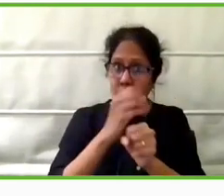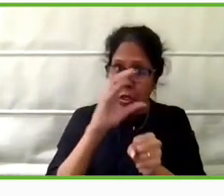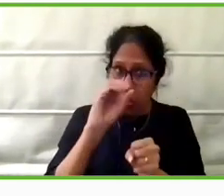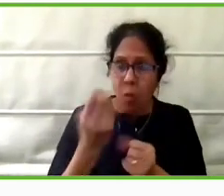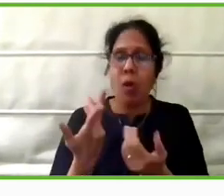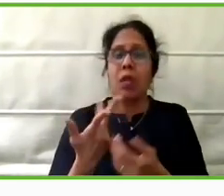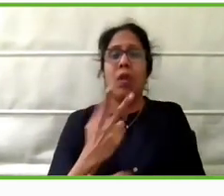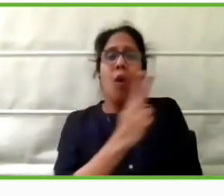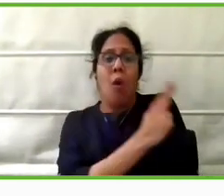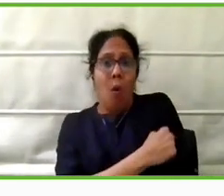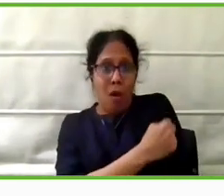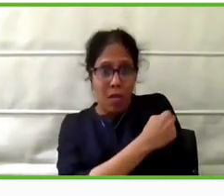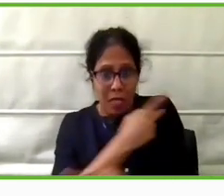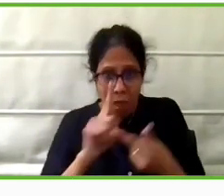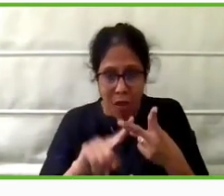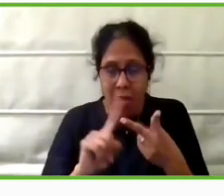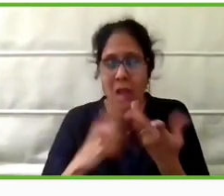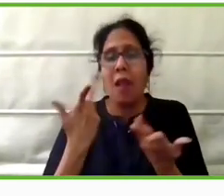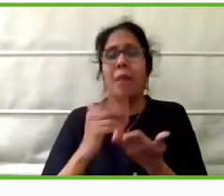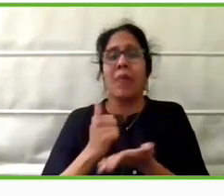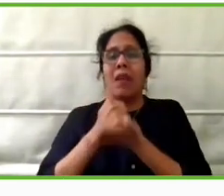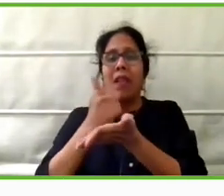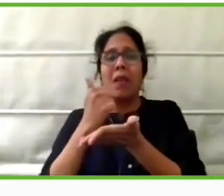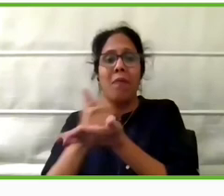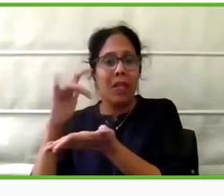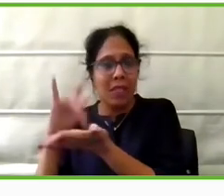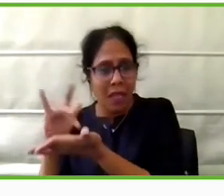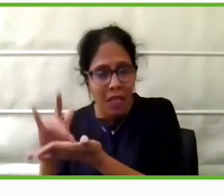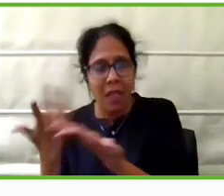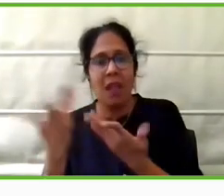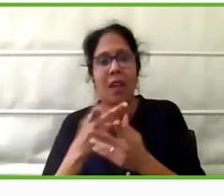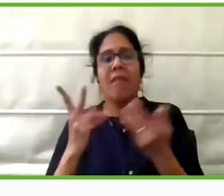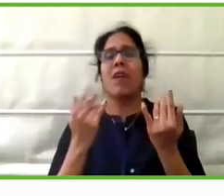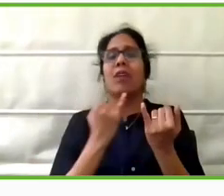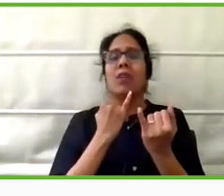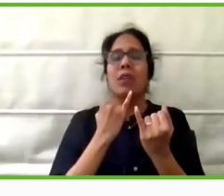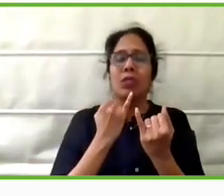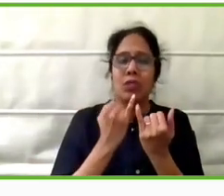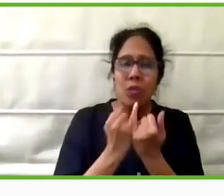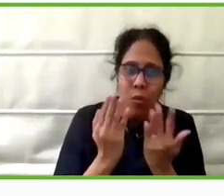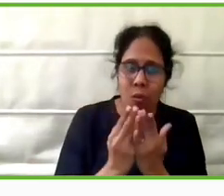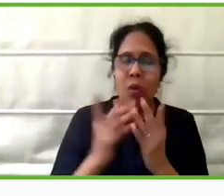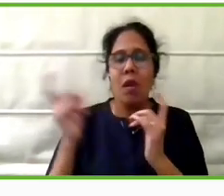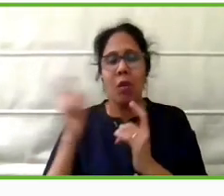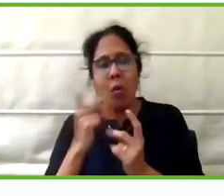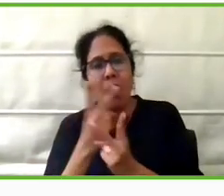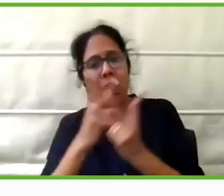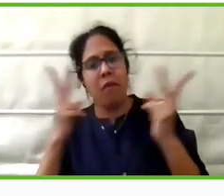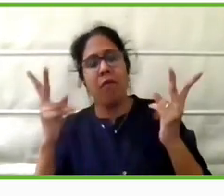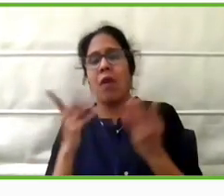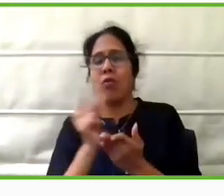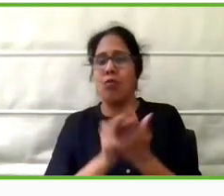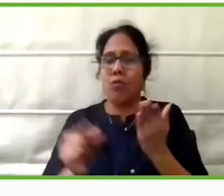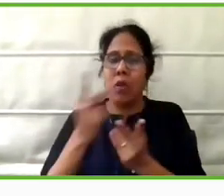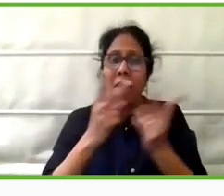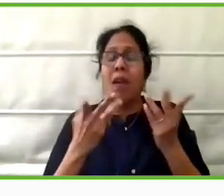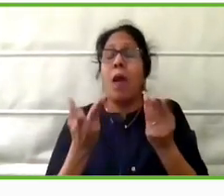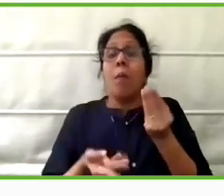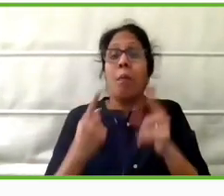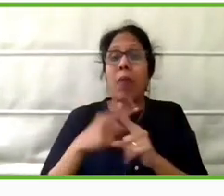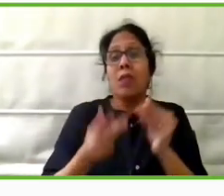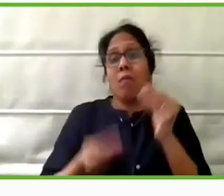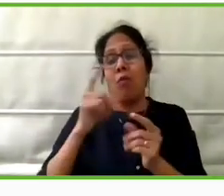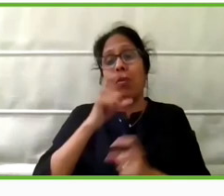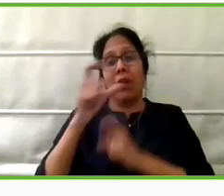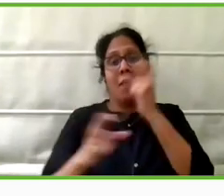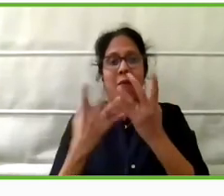institutions, rehab centers, other academic institutions. We hope more industries come forward to partner with